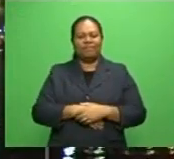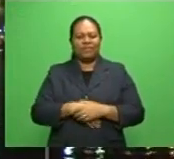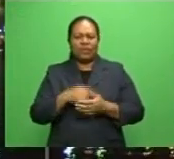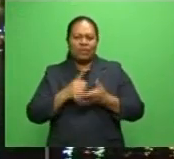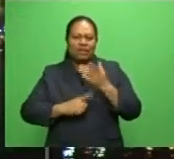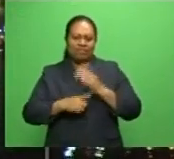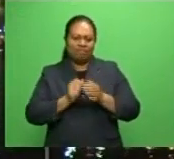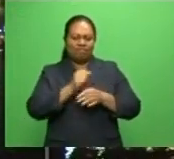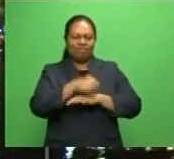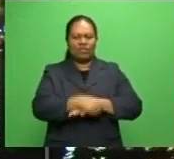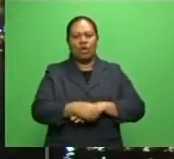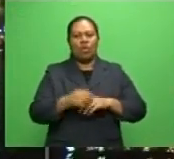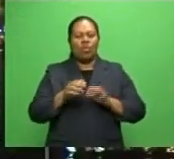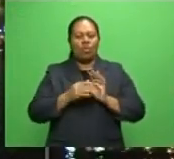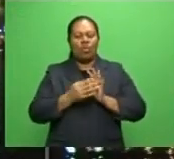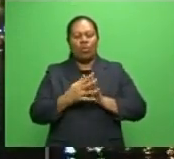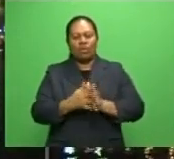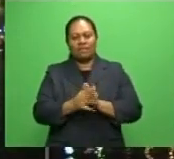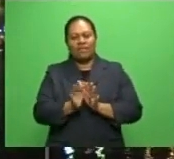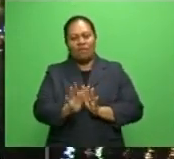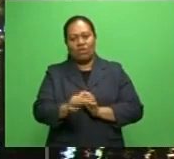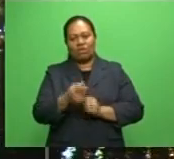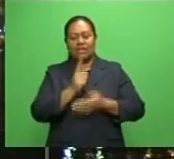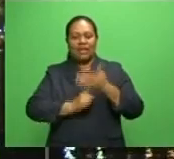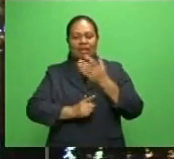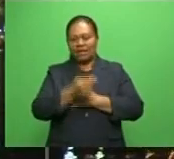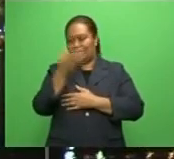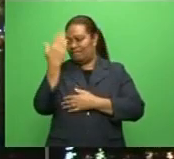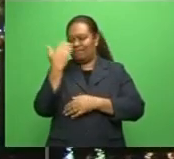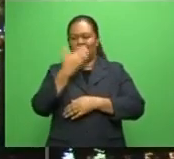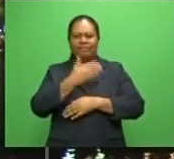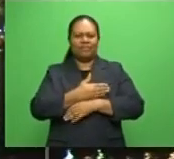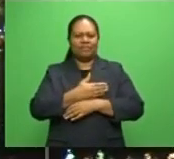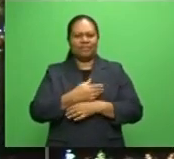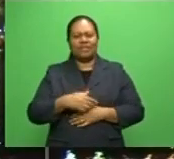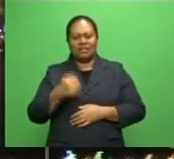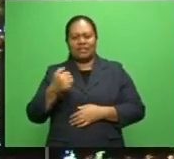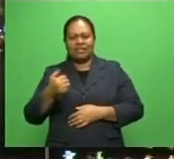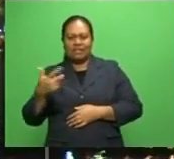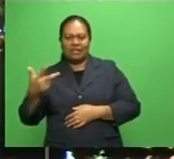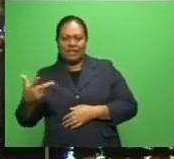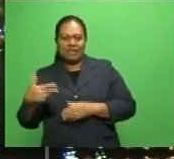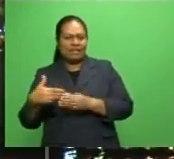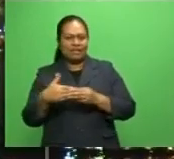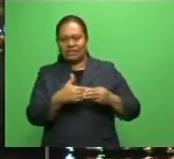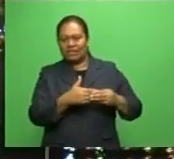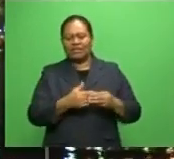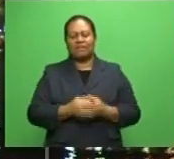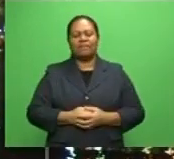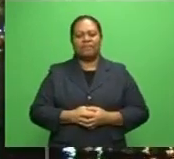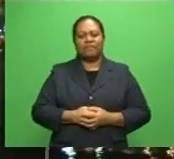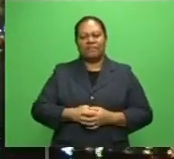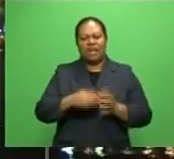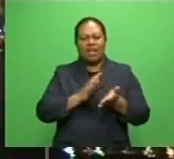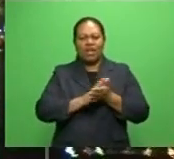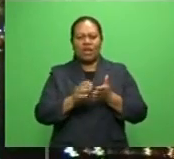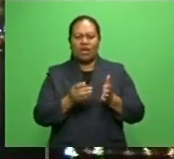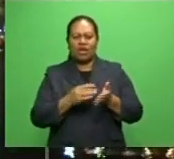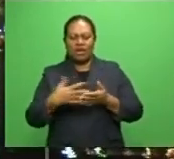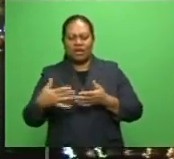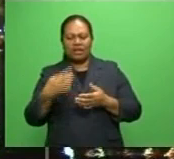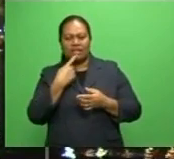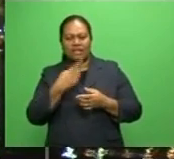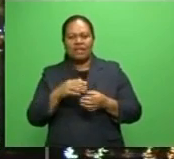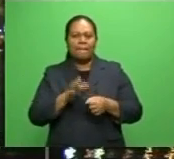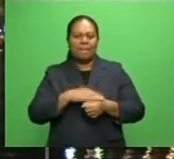thrashing Western Force 28-8 last night. After taking a 16-8 lead into halftime, Jack Maddox and Henrys extended the Tars